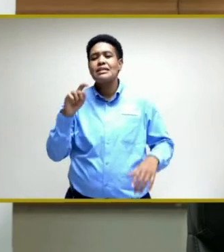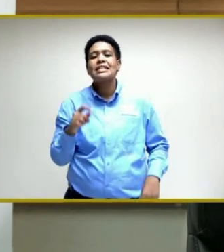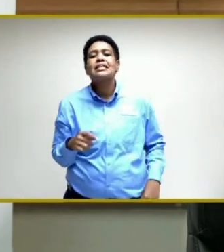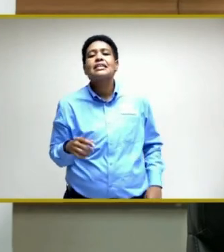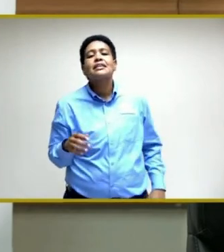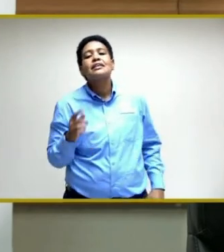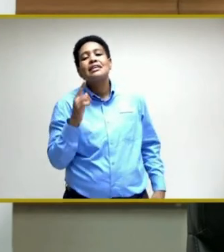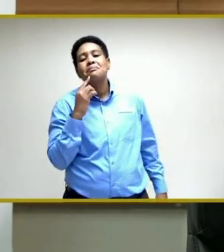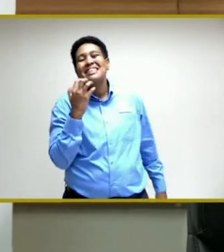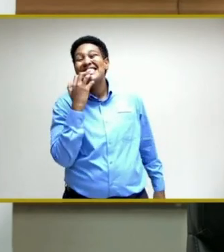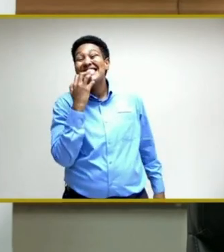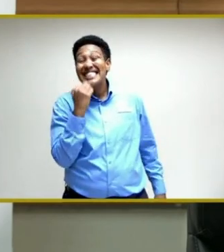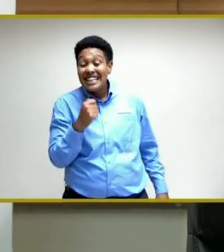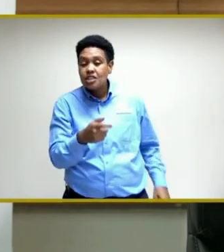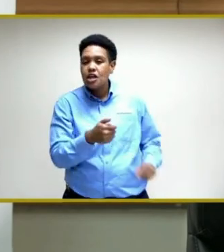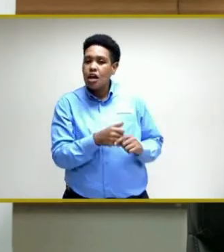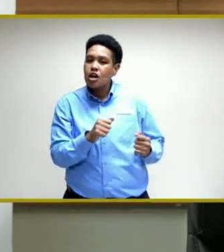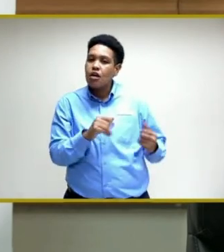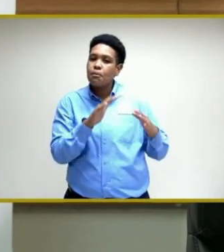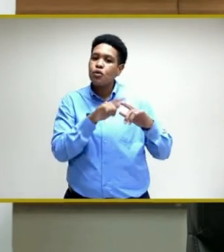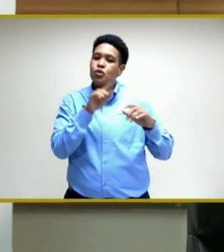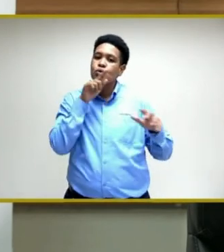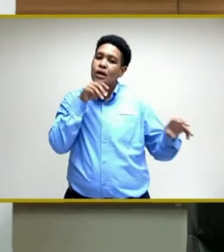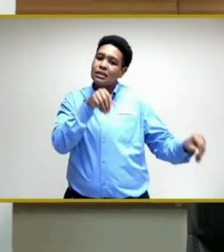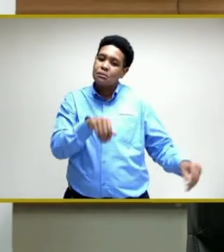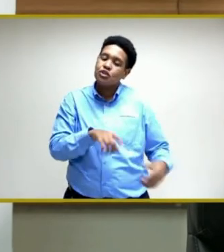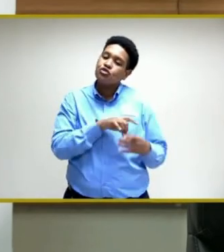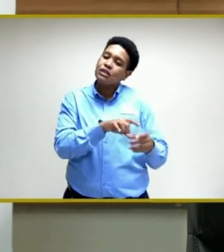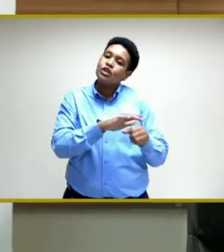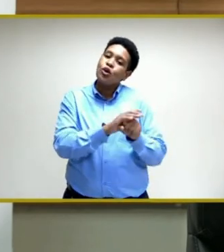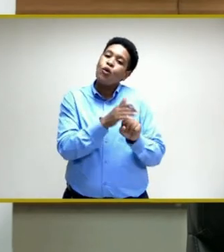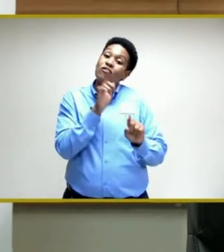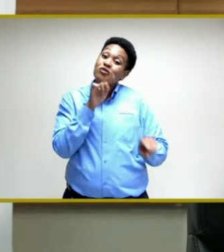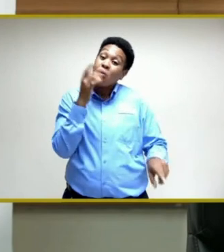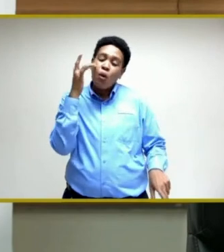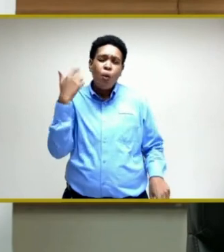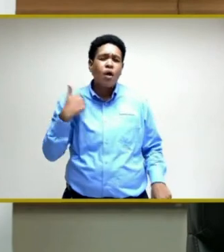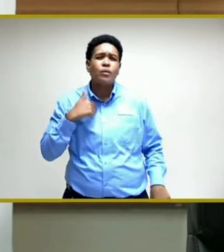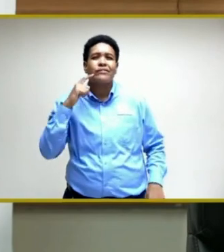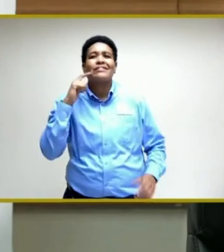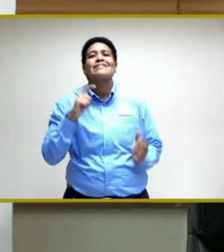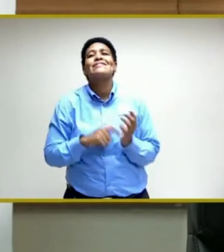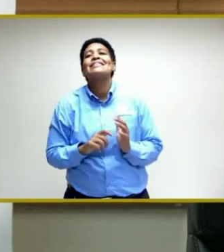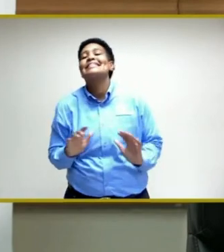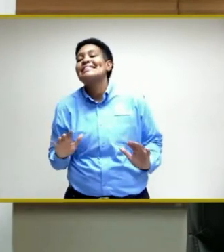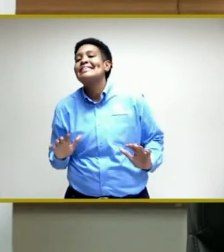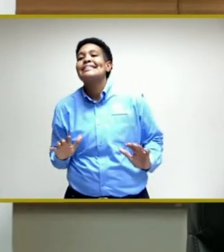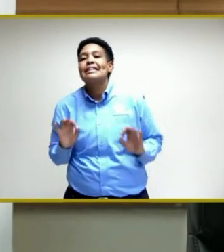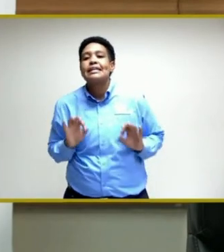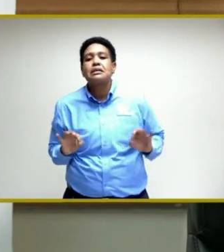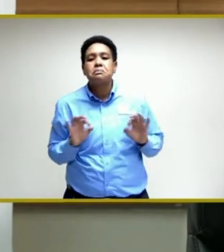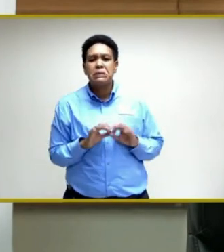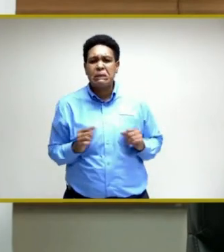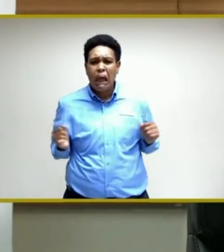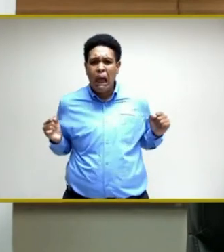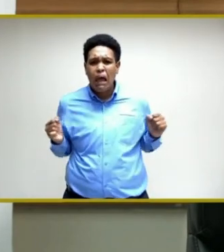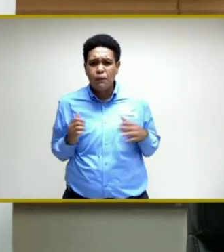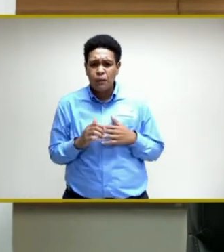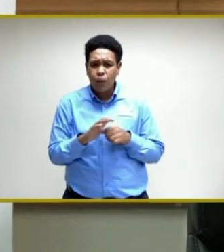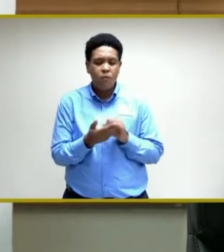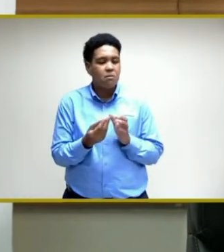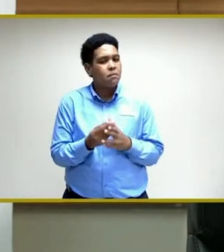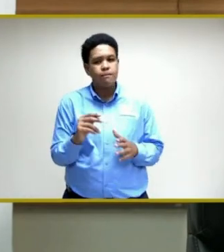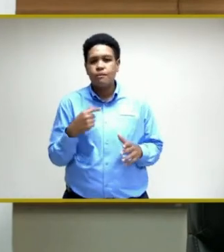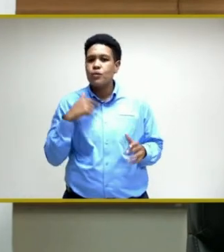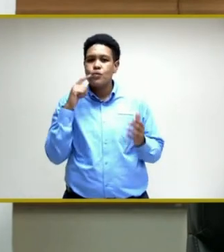on the approach to expenditure around the COVID response because we have recognized the importance of getting back